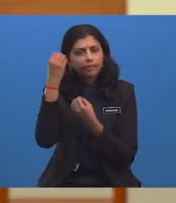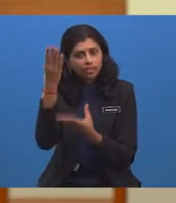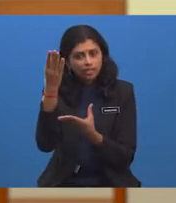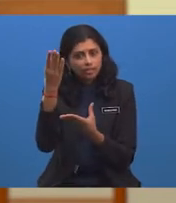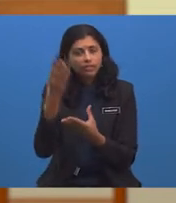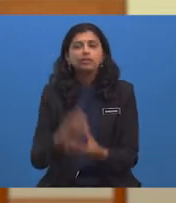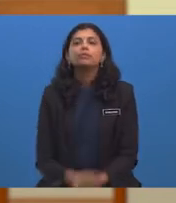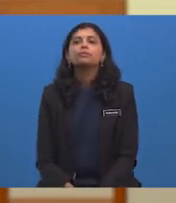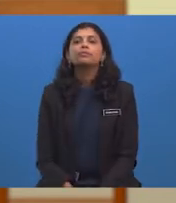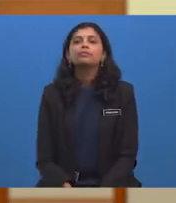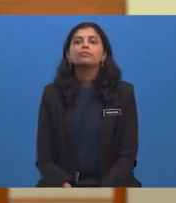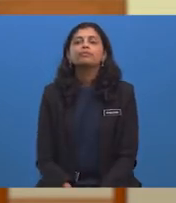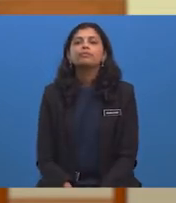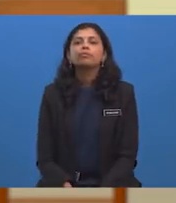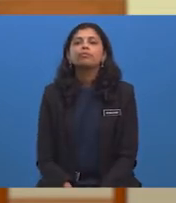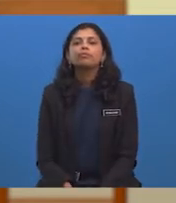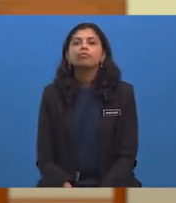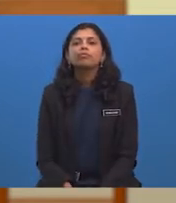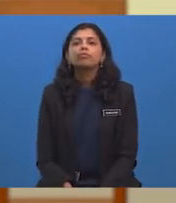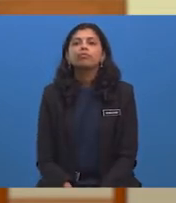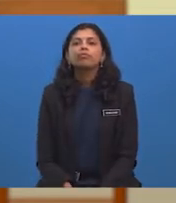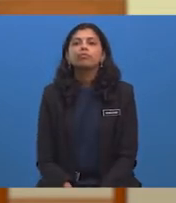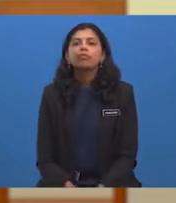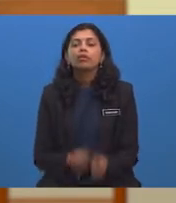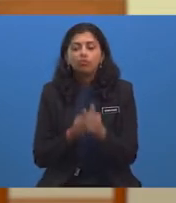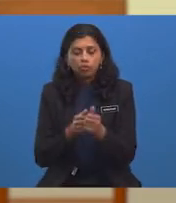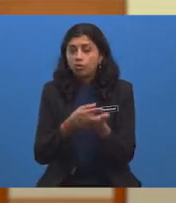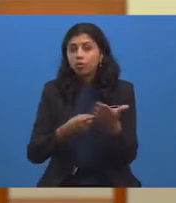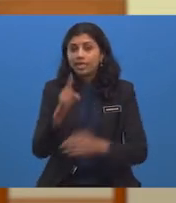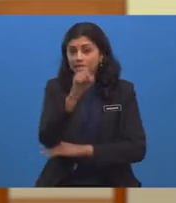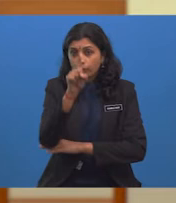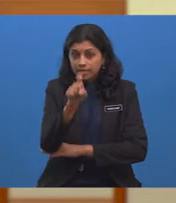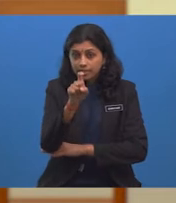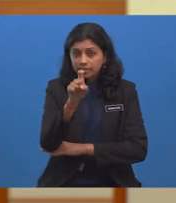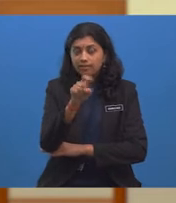just as what has been asked in the task.